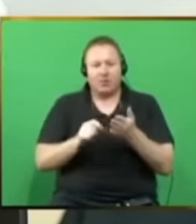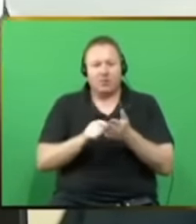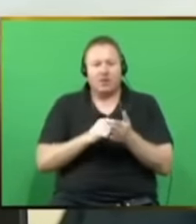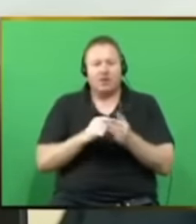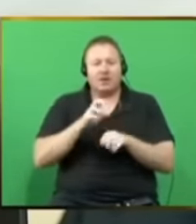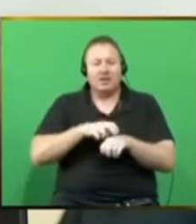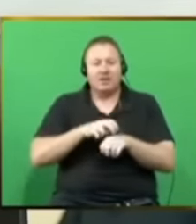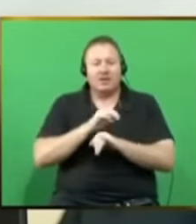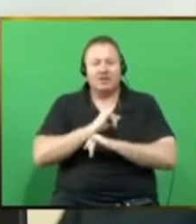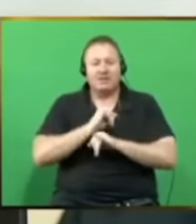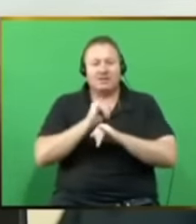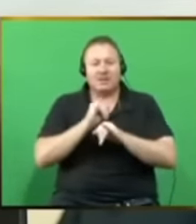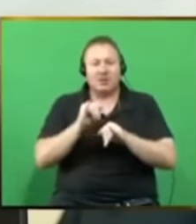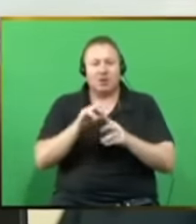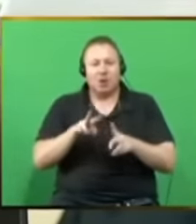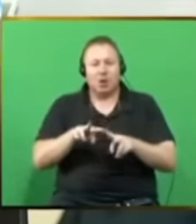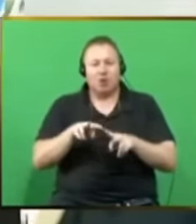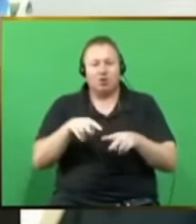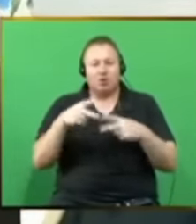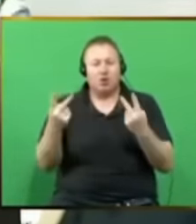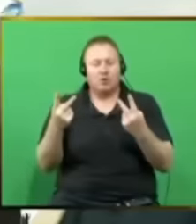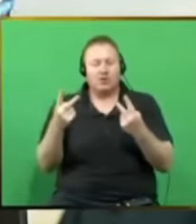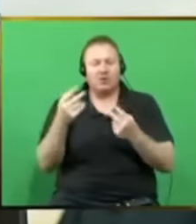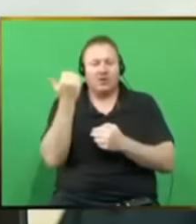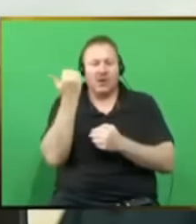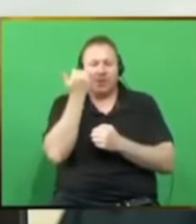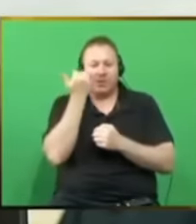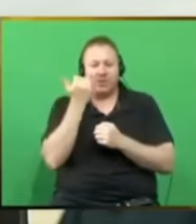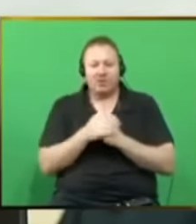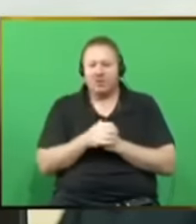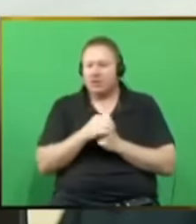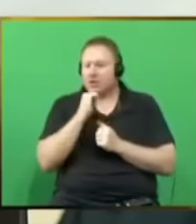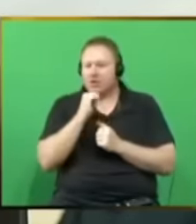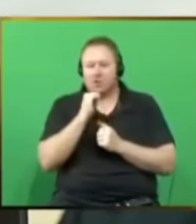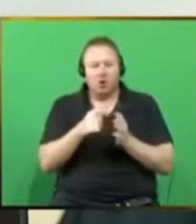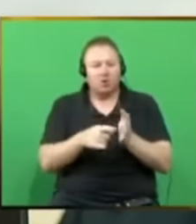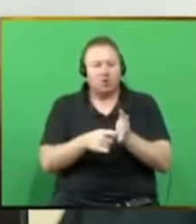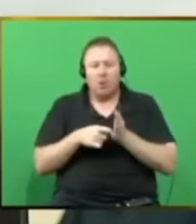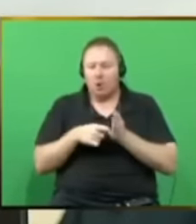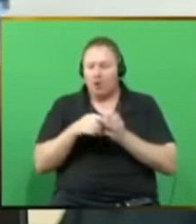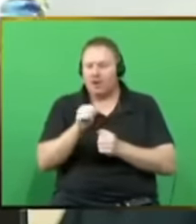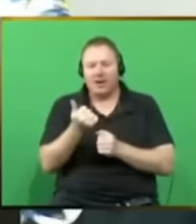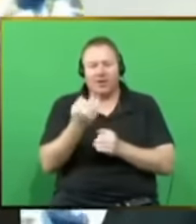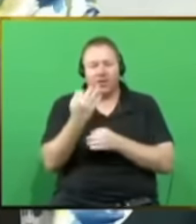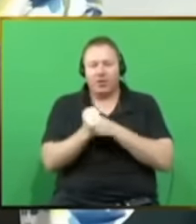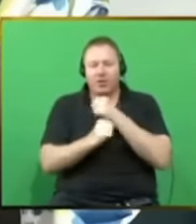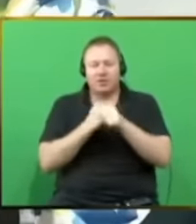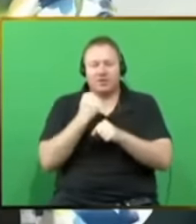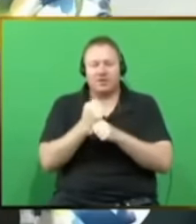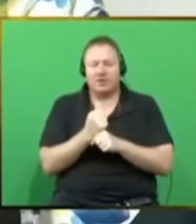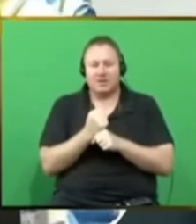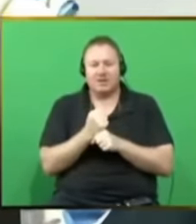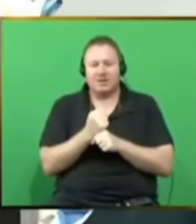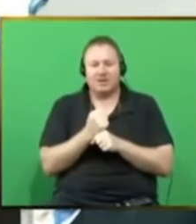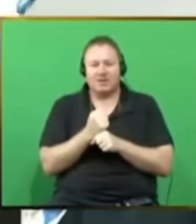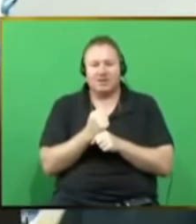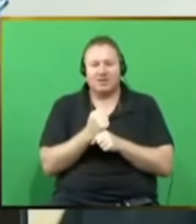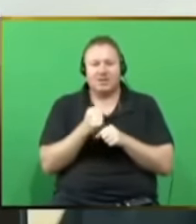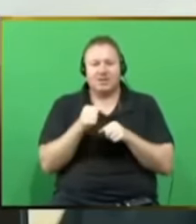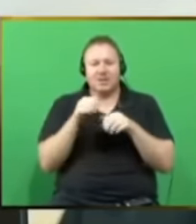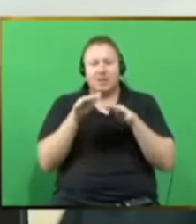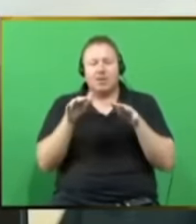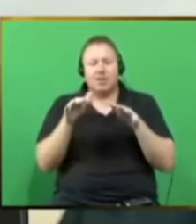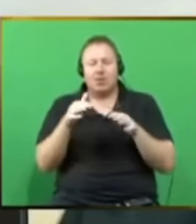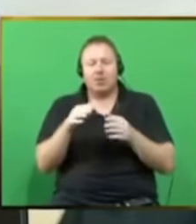serious alternative government. A government that will not demand another 30 years from office from the people that it serves.